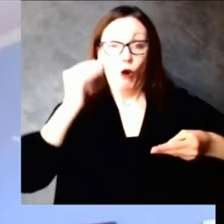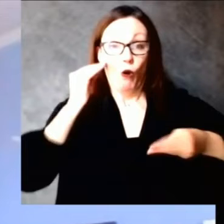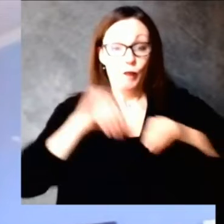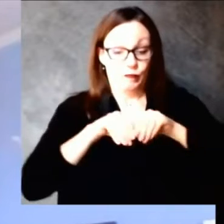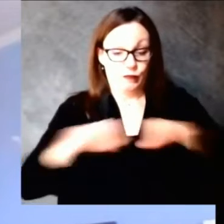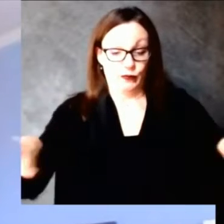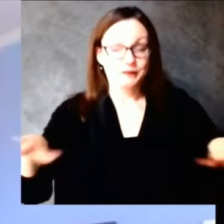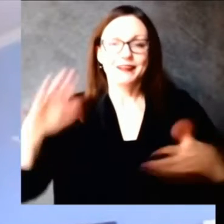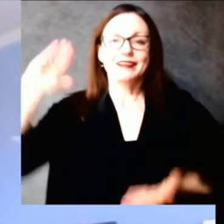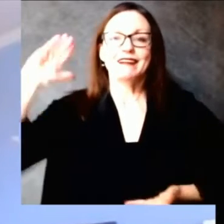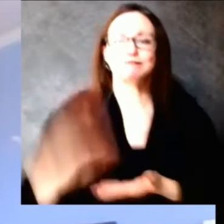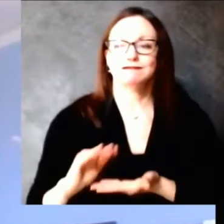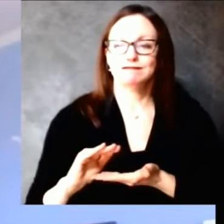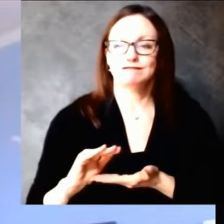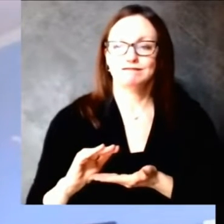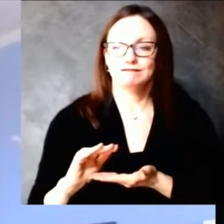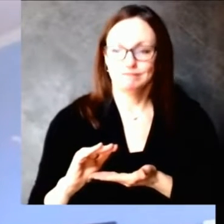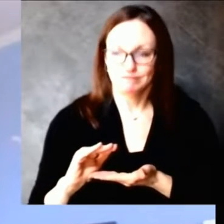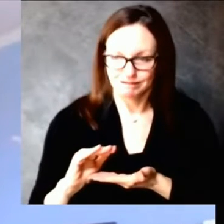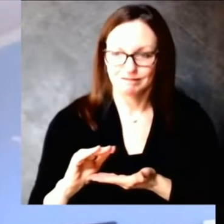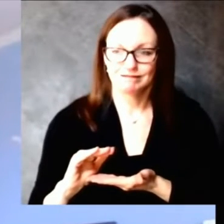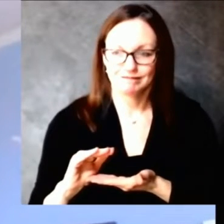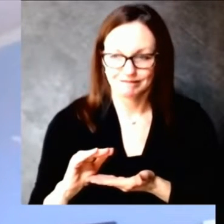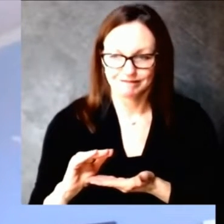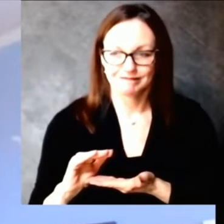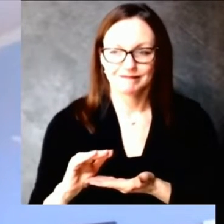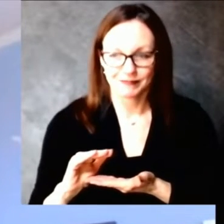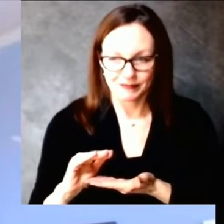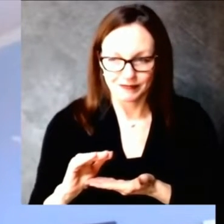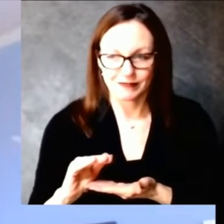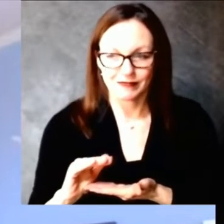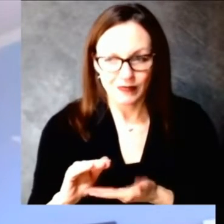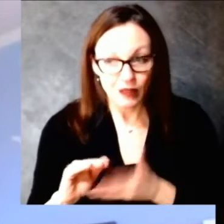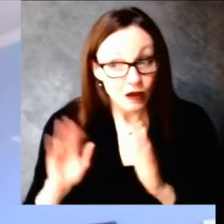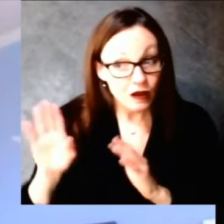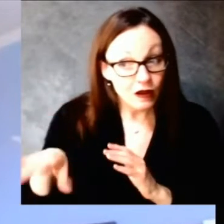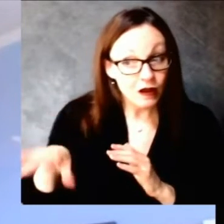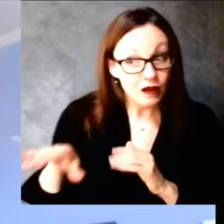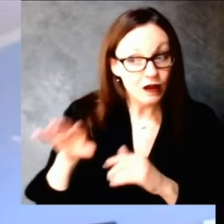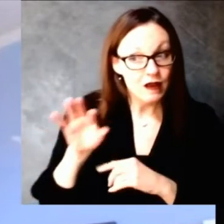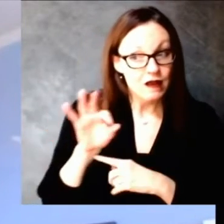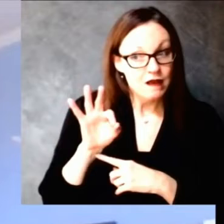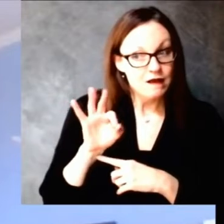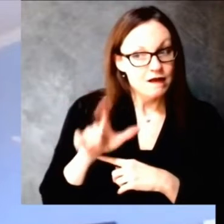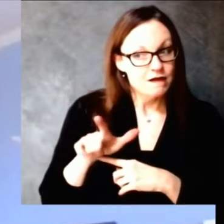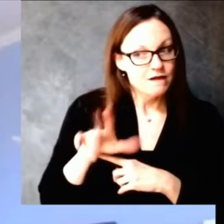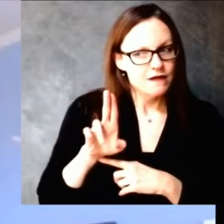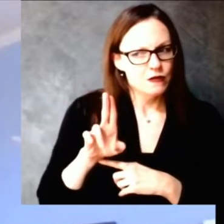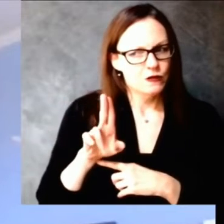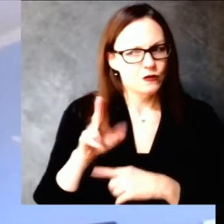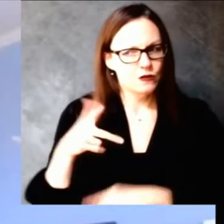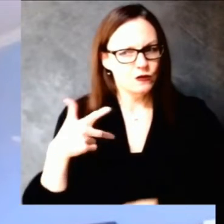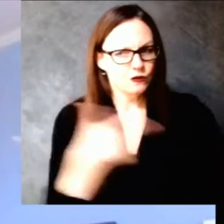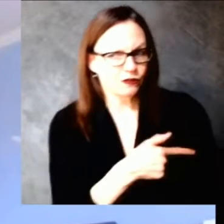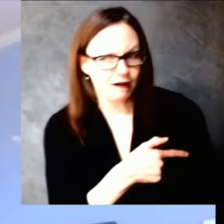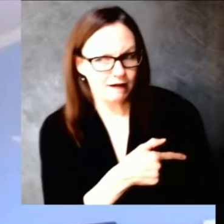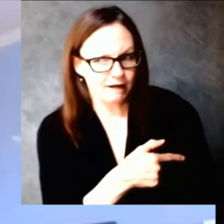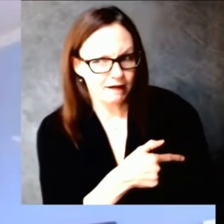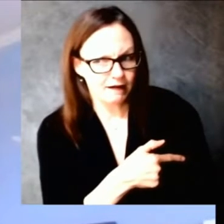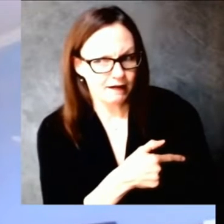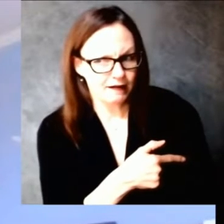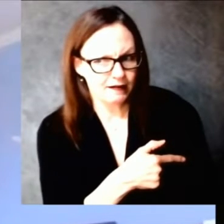circulating and how to choose which vaccines to include or which viruses to be included in next year's vaccine. It does present